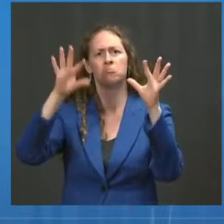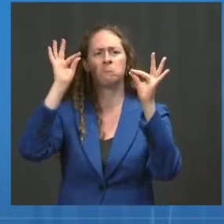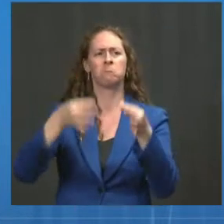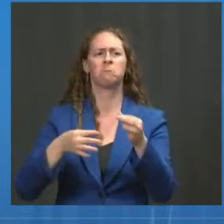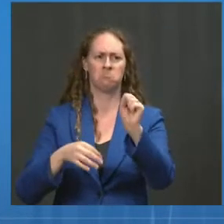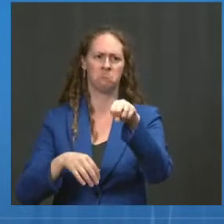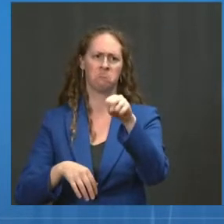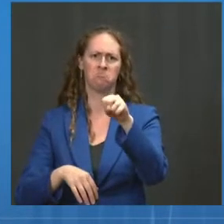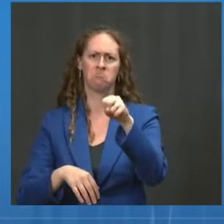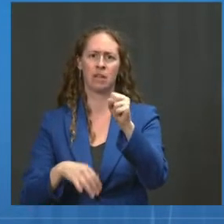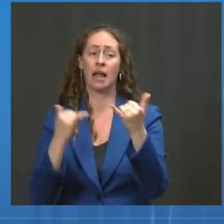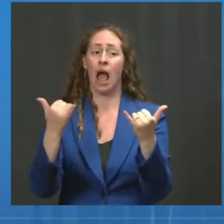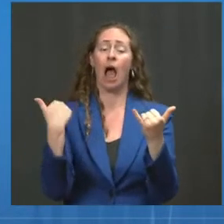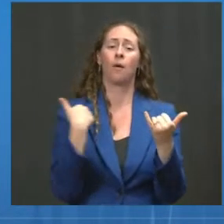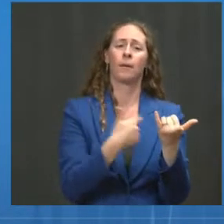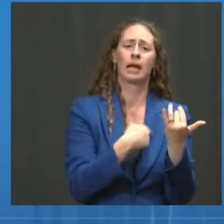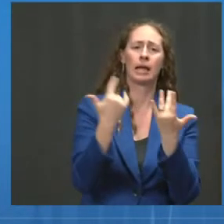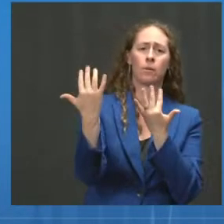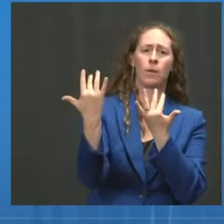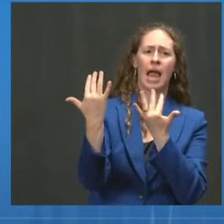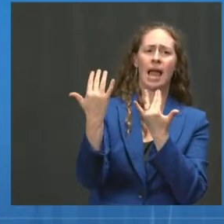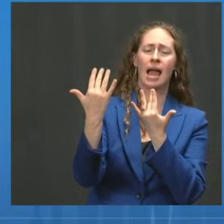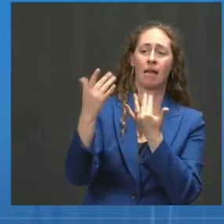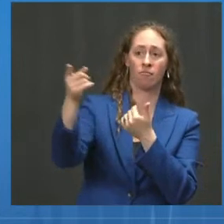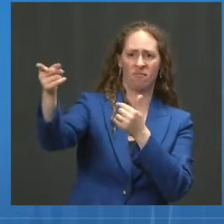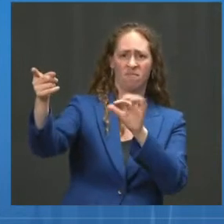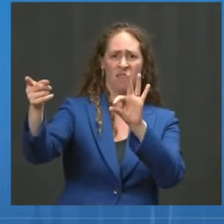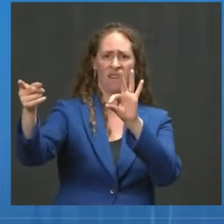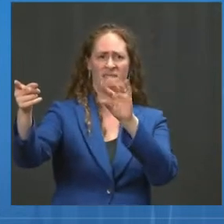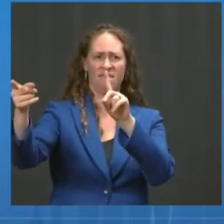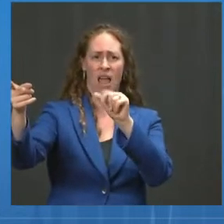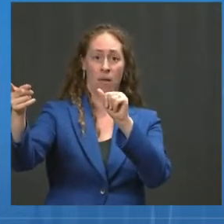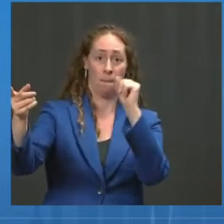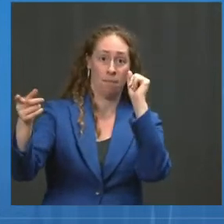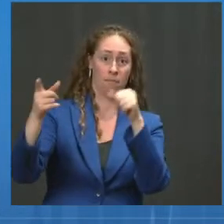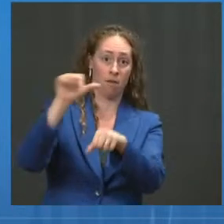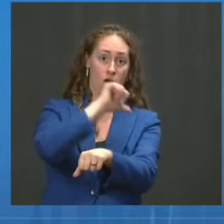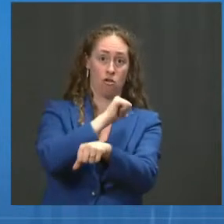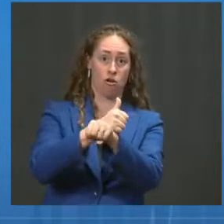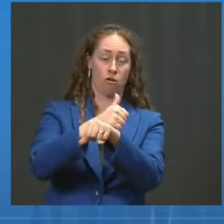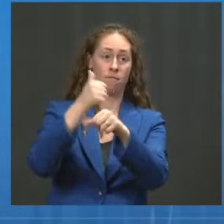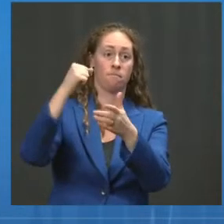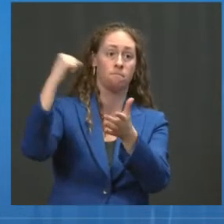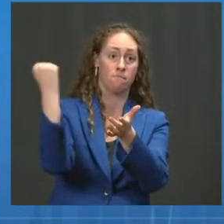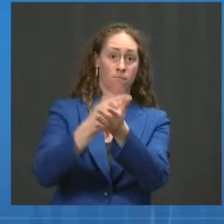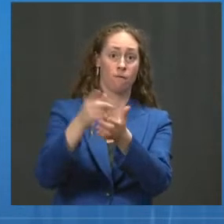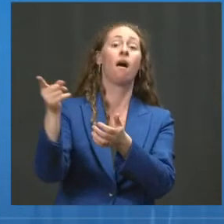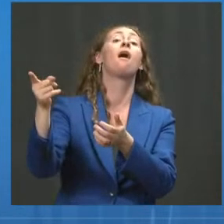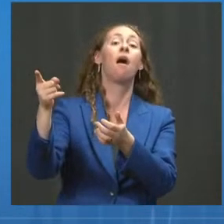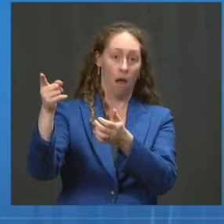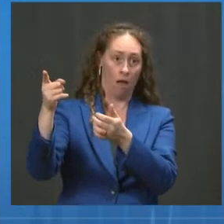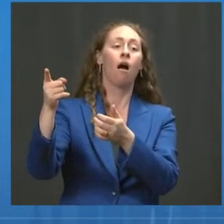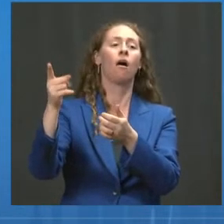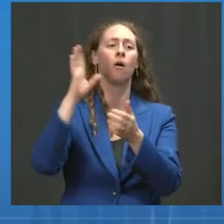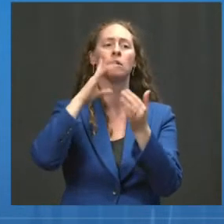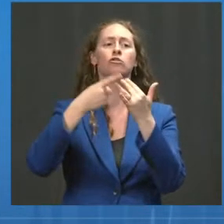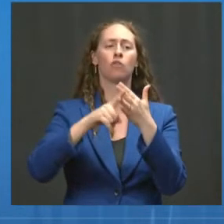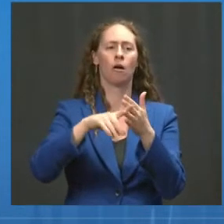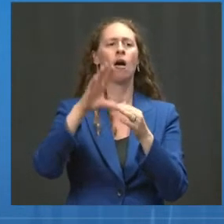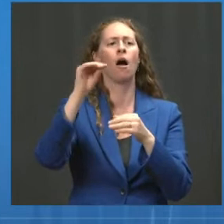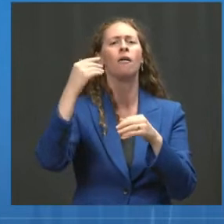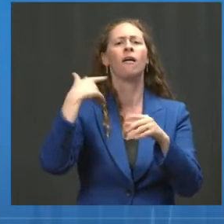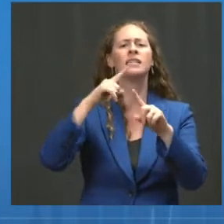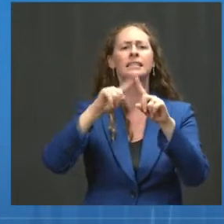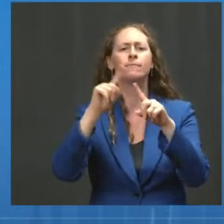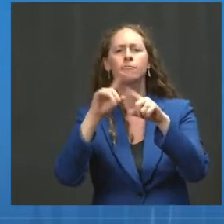pending both the FDA's approval and the ACIP's recommendation. So that is the date that